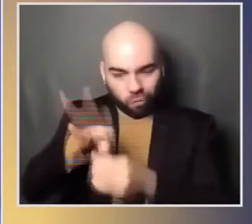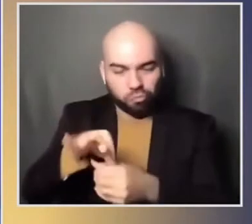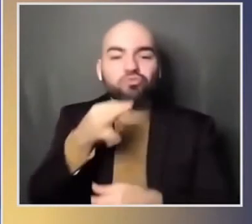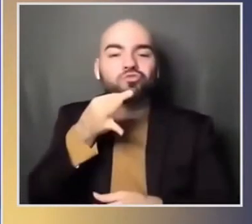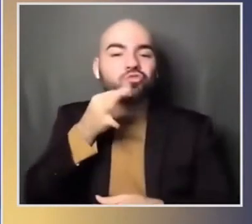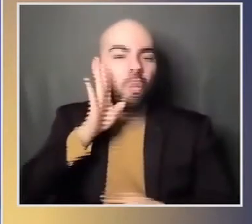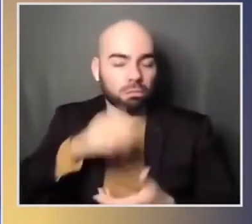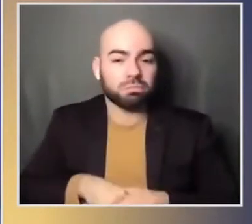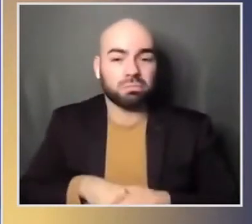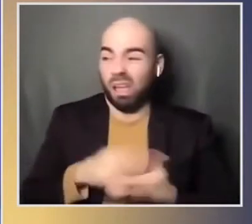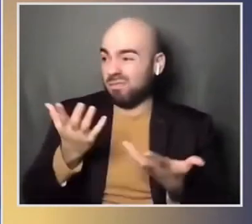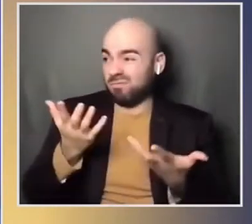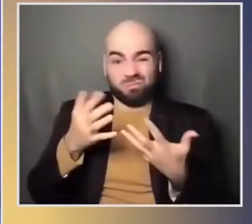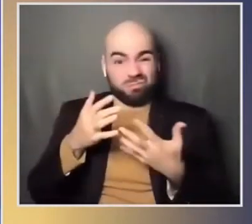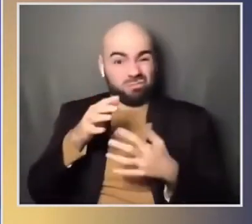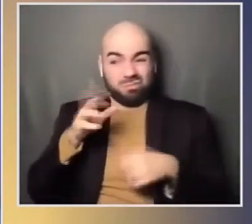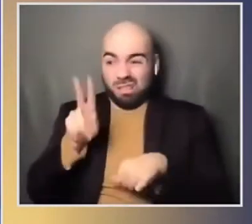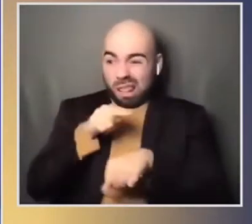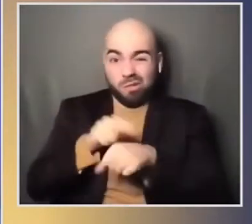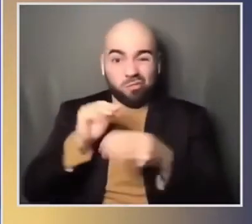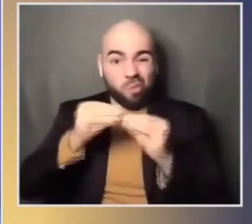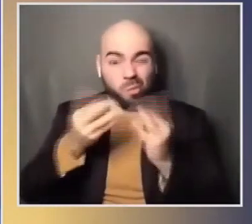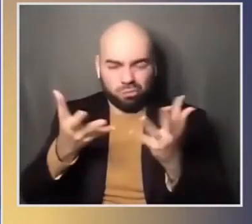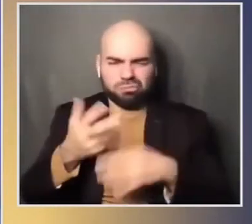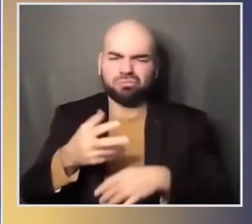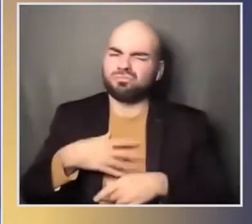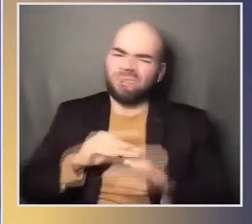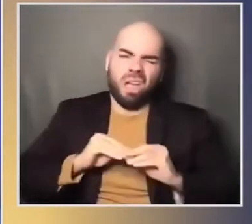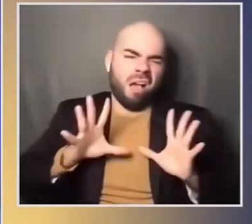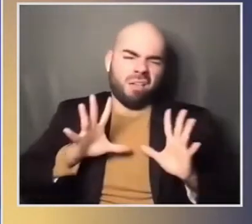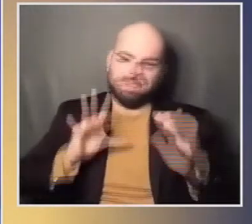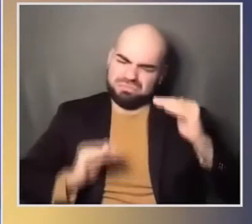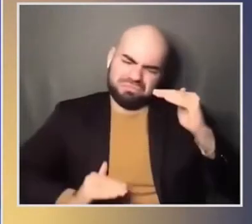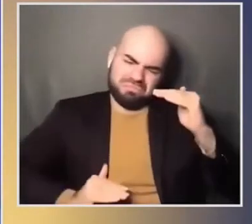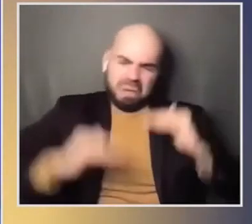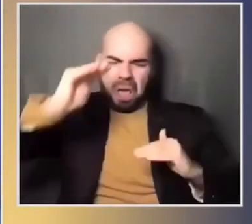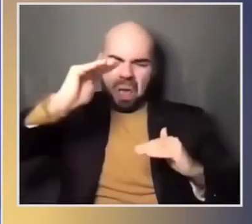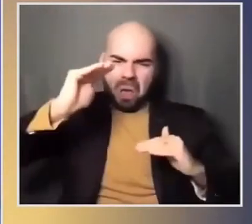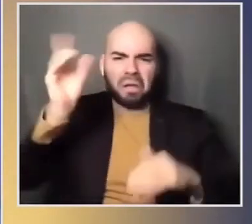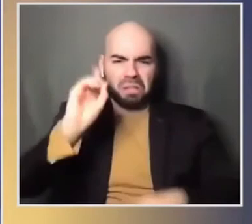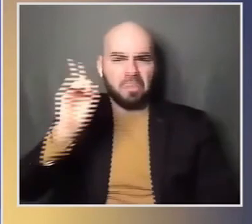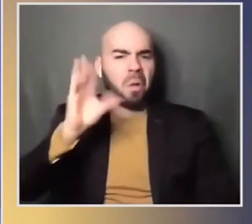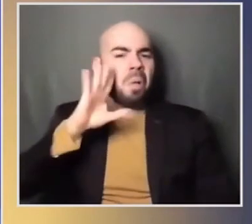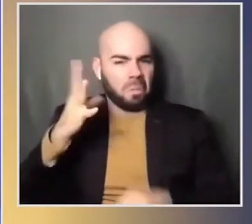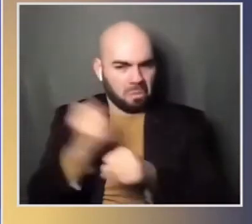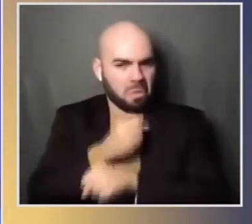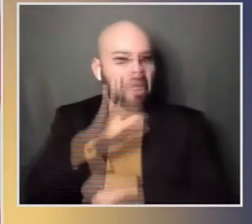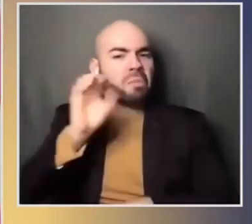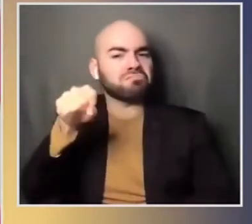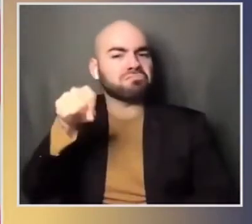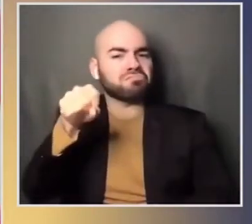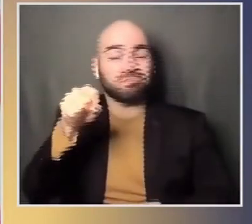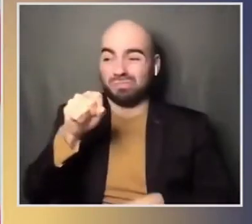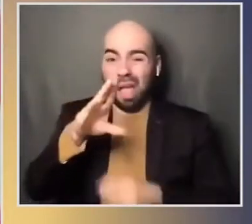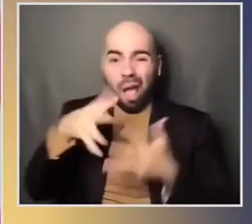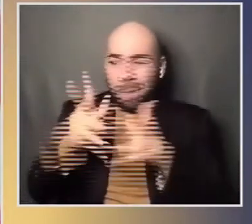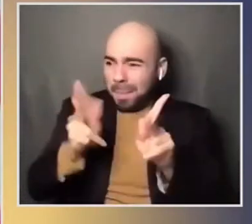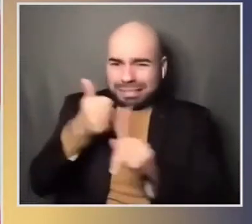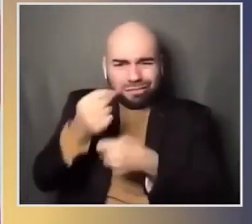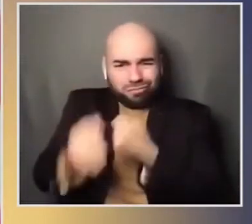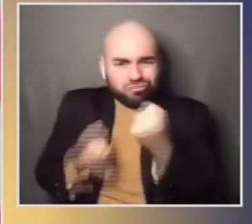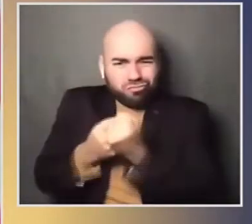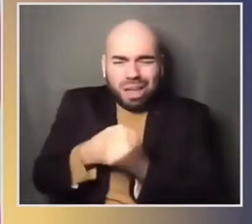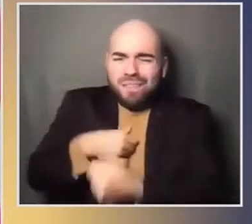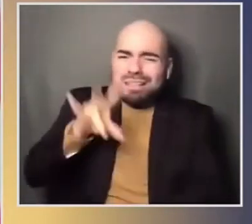is critical for european security so the trump presidency has been a rocky ride german ministers have criticized